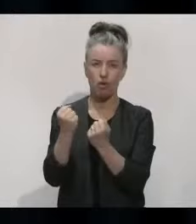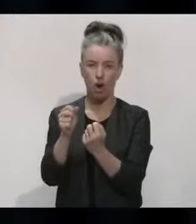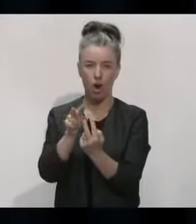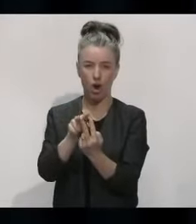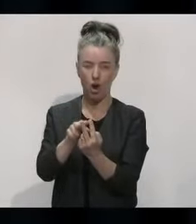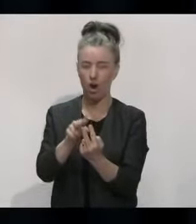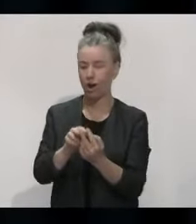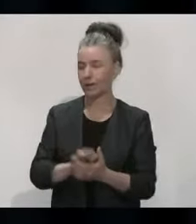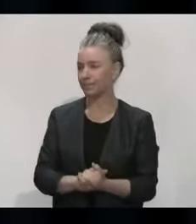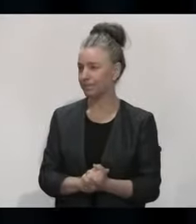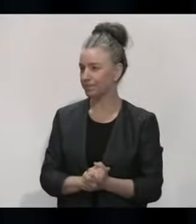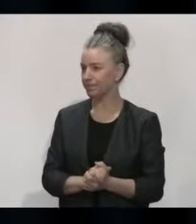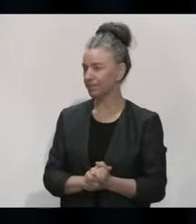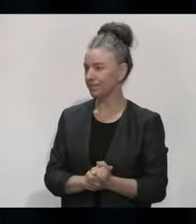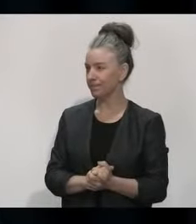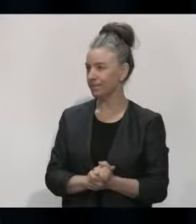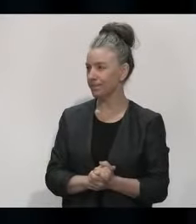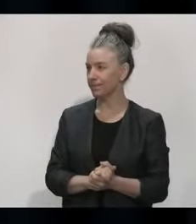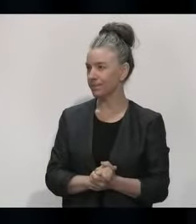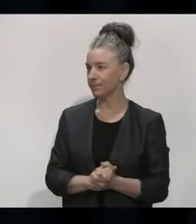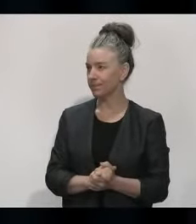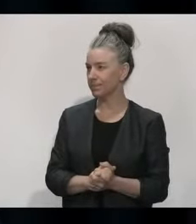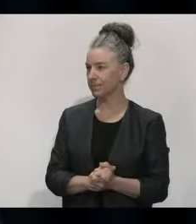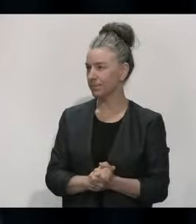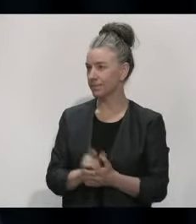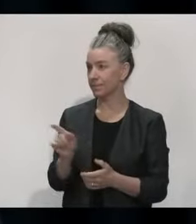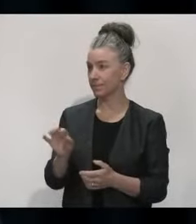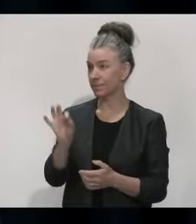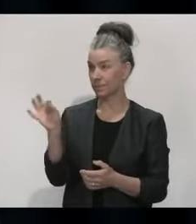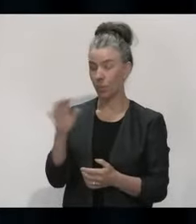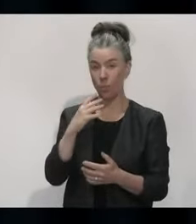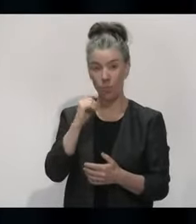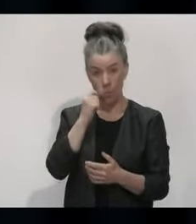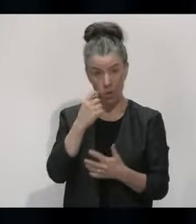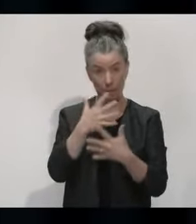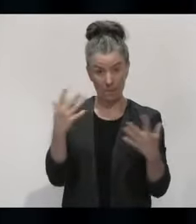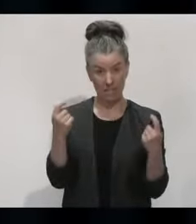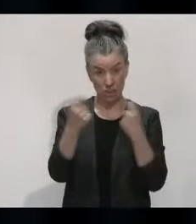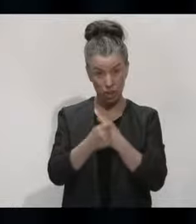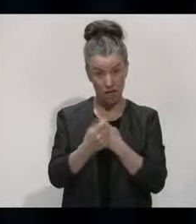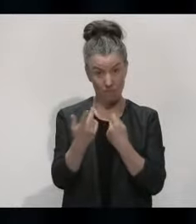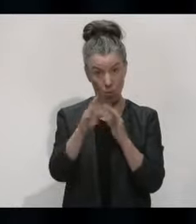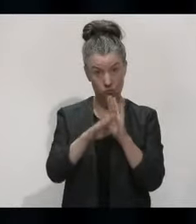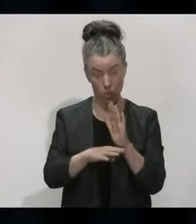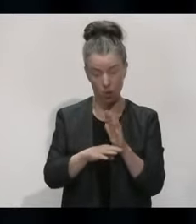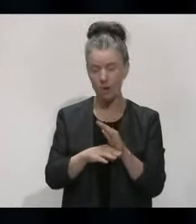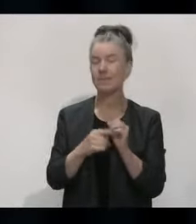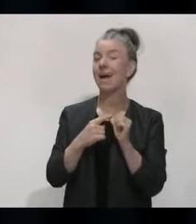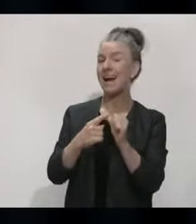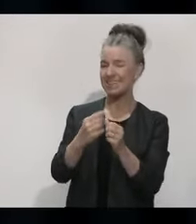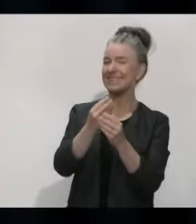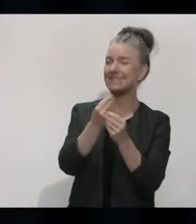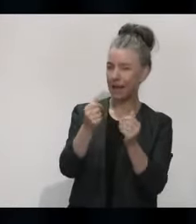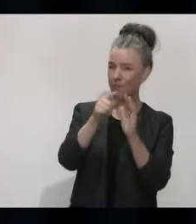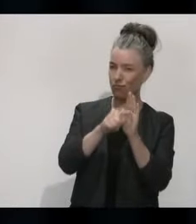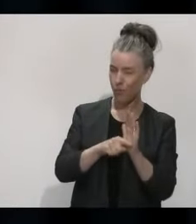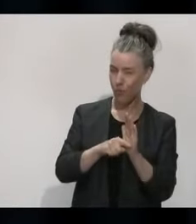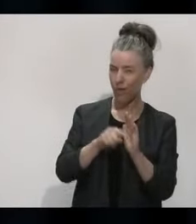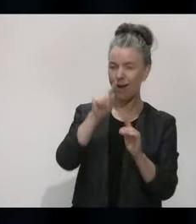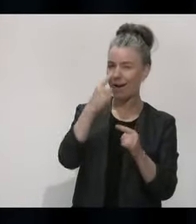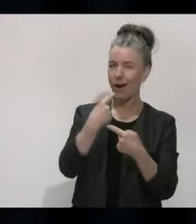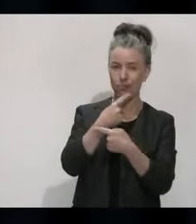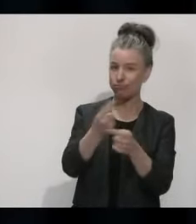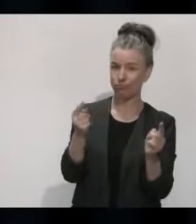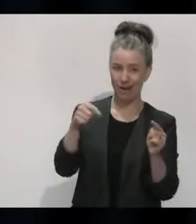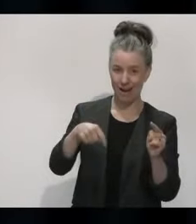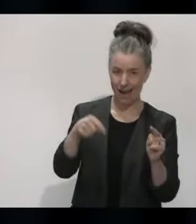possibly can make them. Are there going to be significant changes to the rules for There will be some changes, yes. And I'll be, no, I can't do that right at the moment, but I will